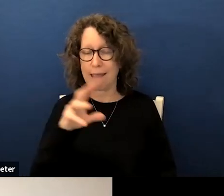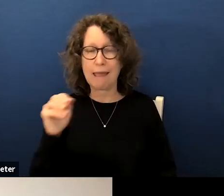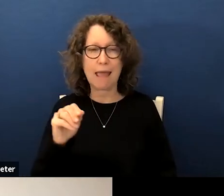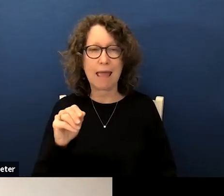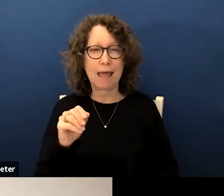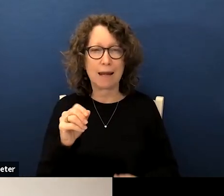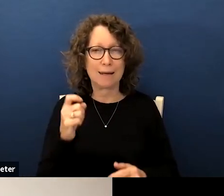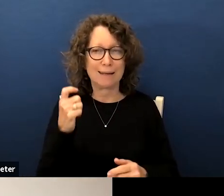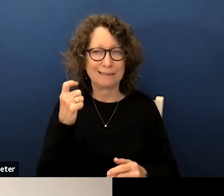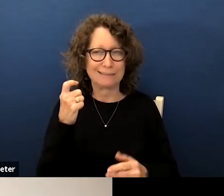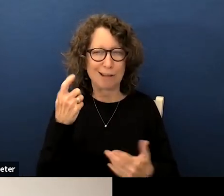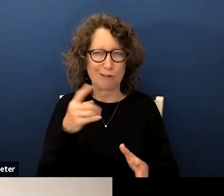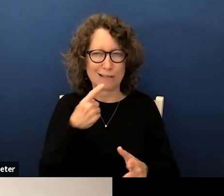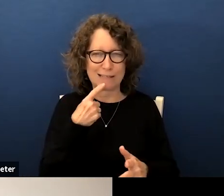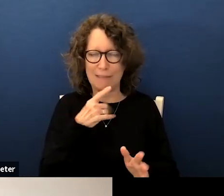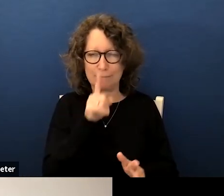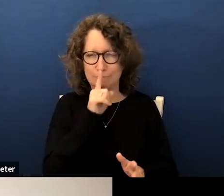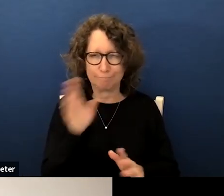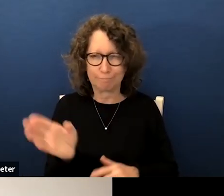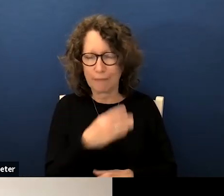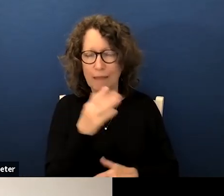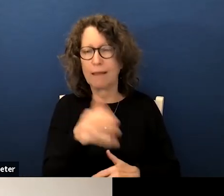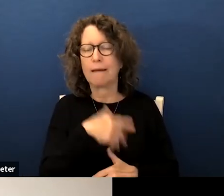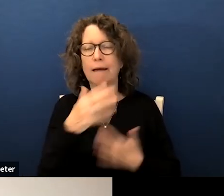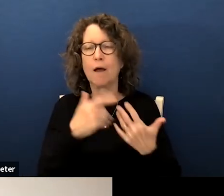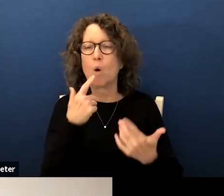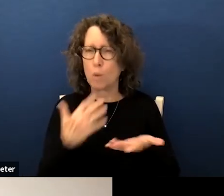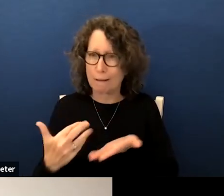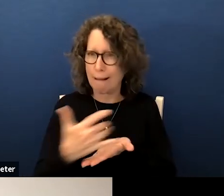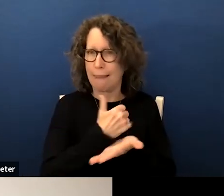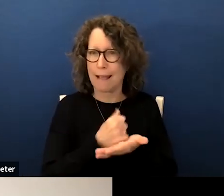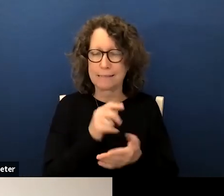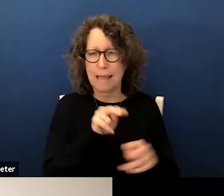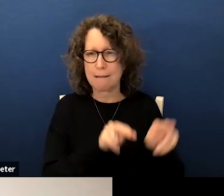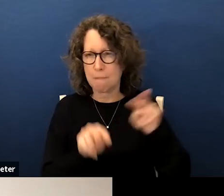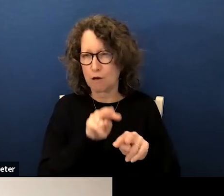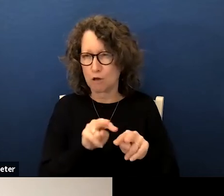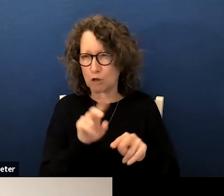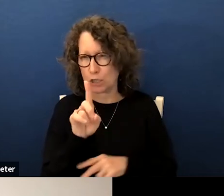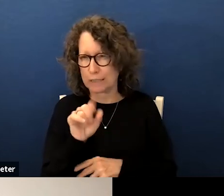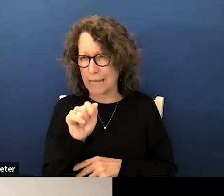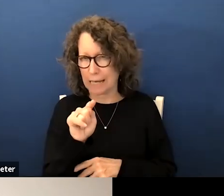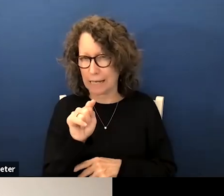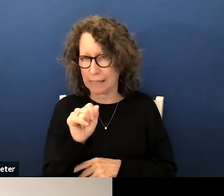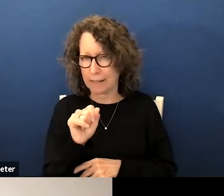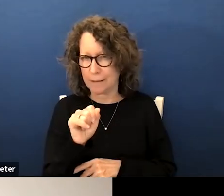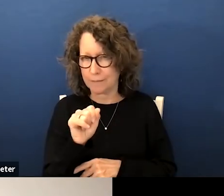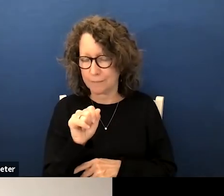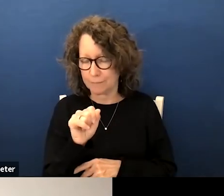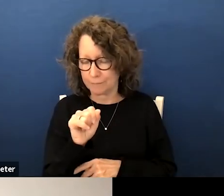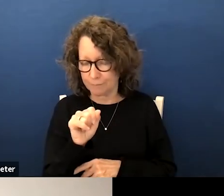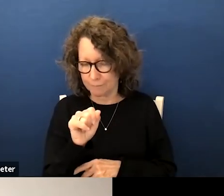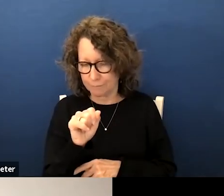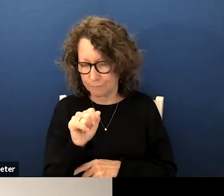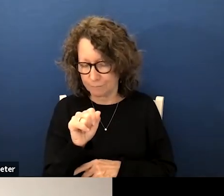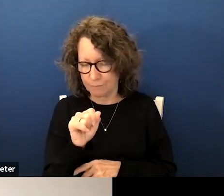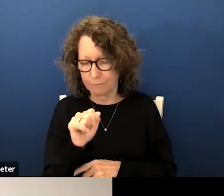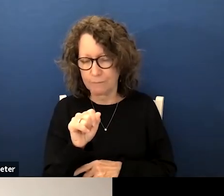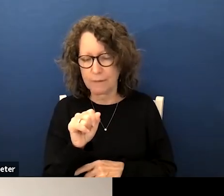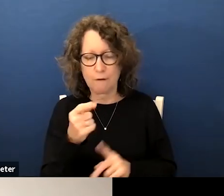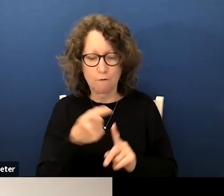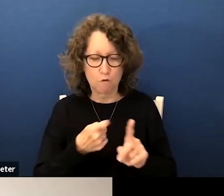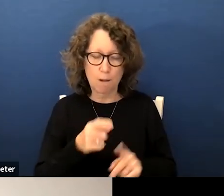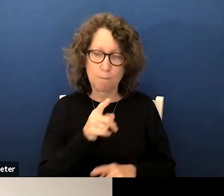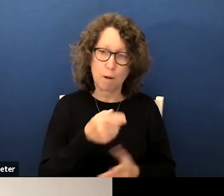i've already said that we do collect and monitor data we do collect and monitor data from